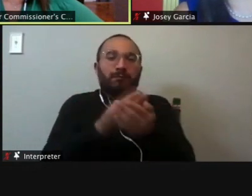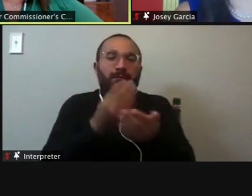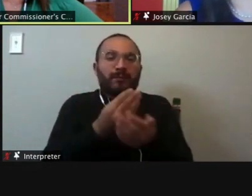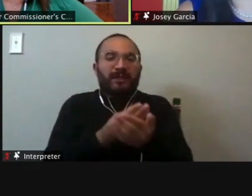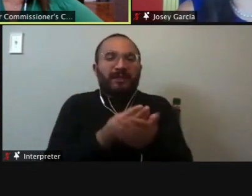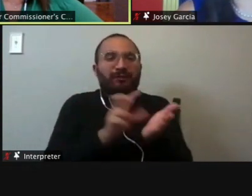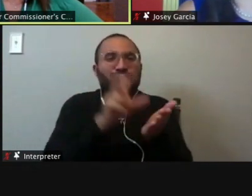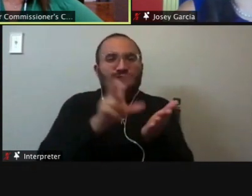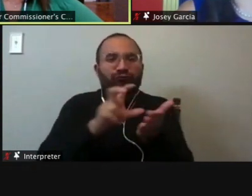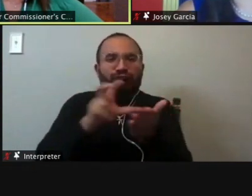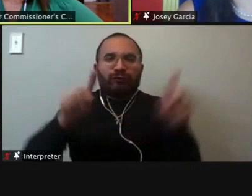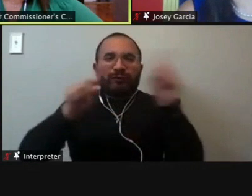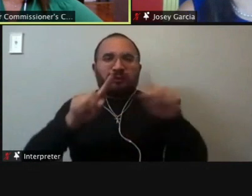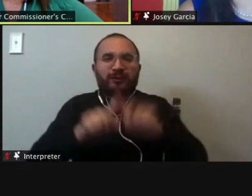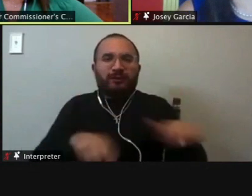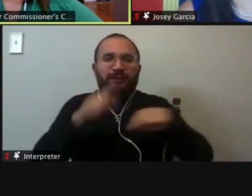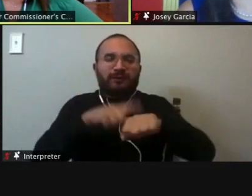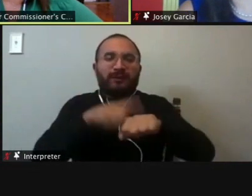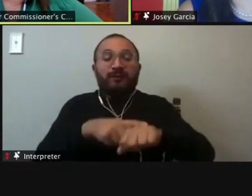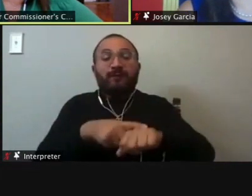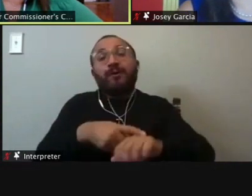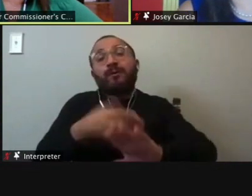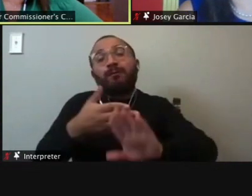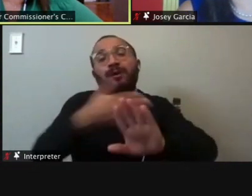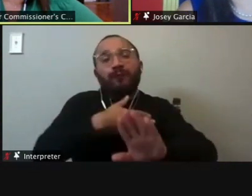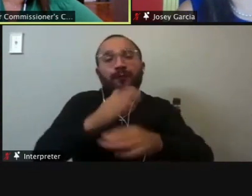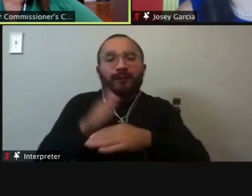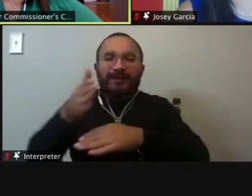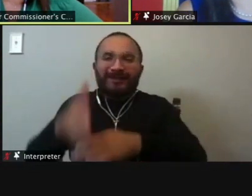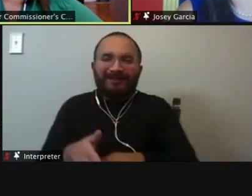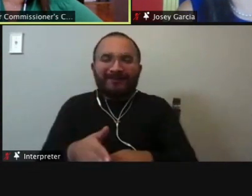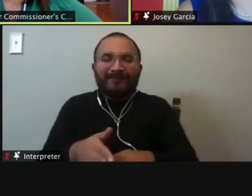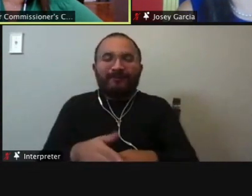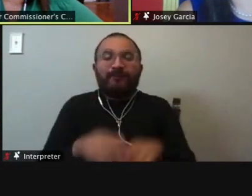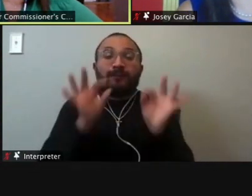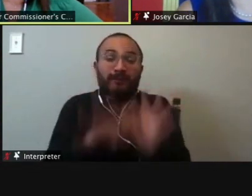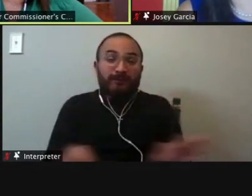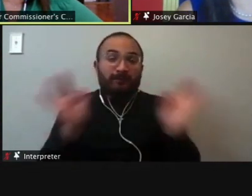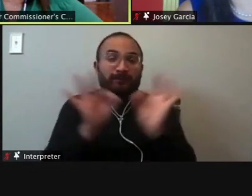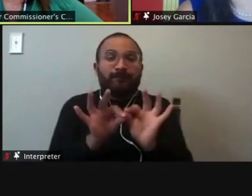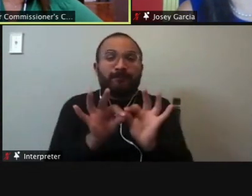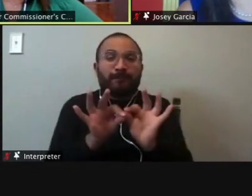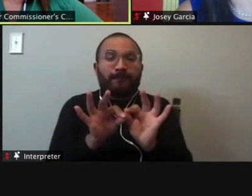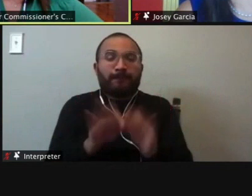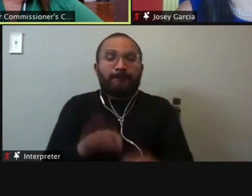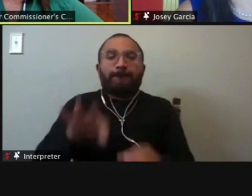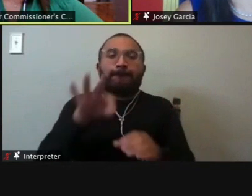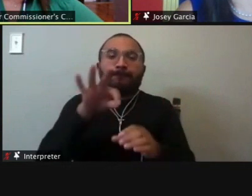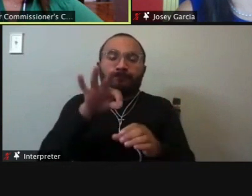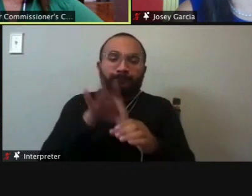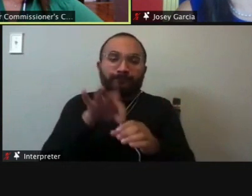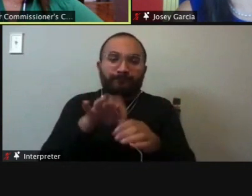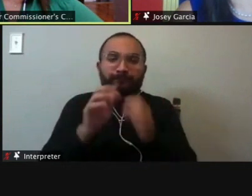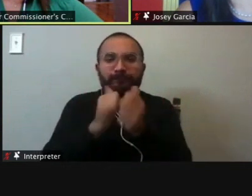Um, it's important that you know who your commissioner is. It's important that your, uh, elected officials are out